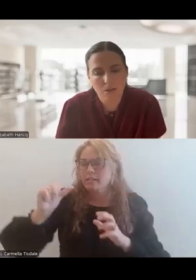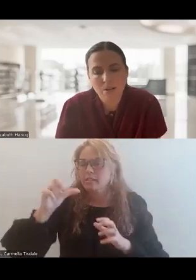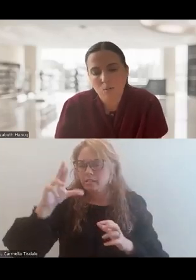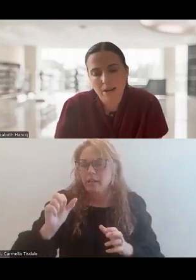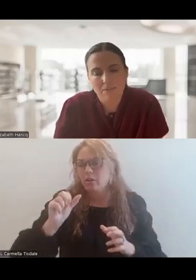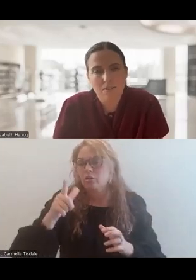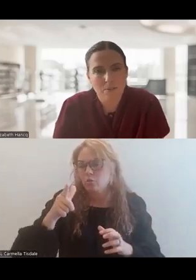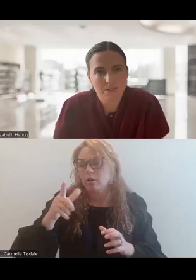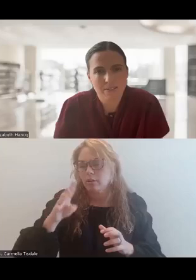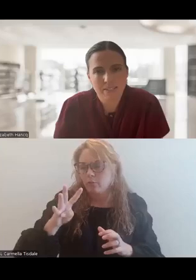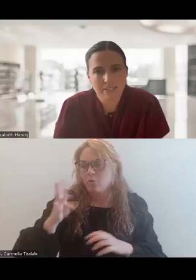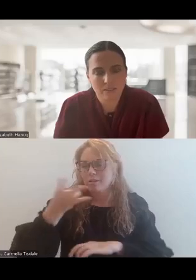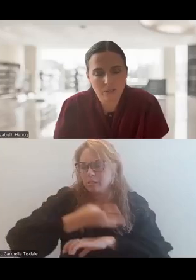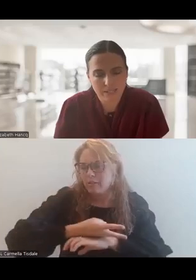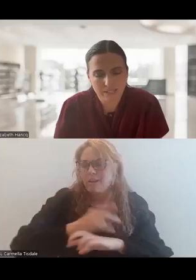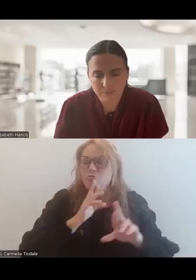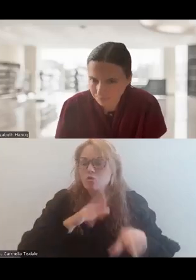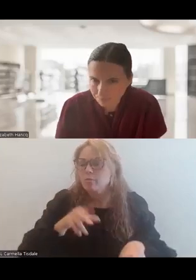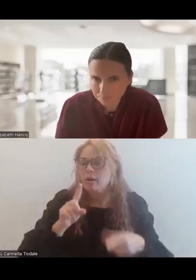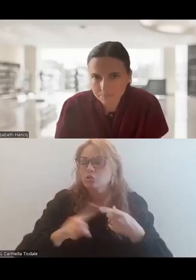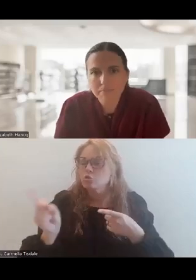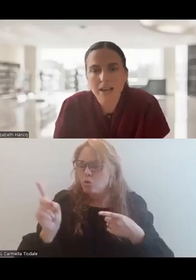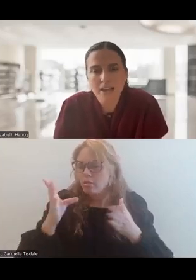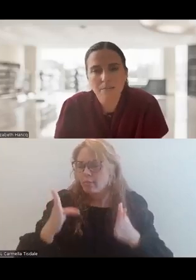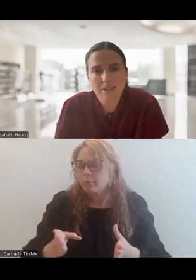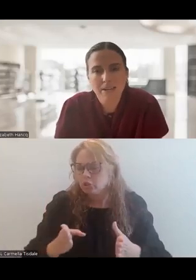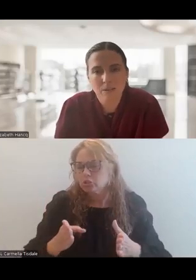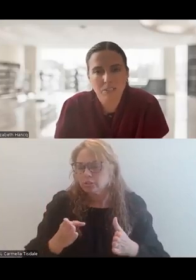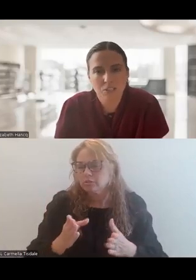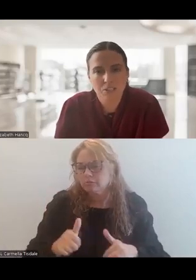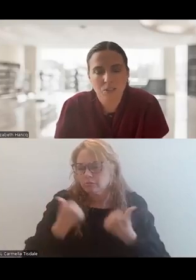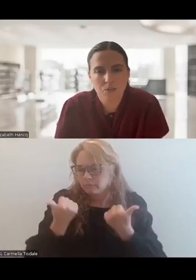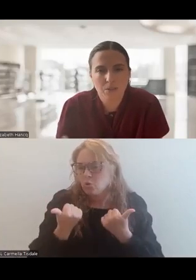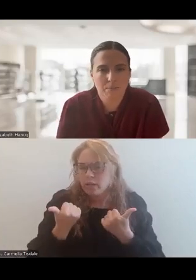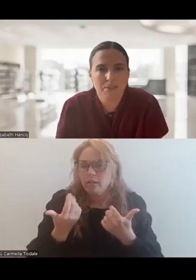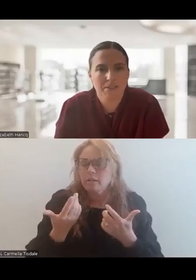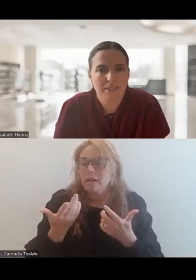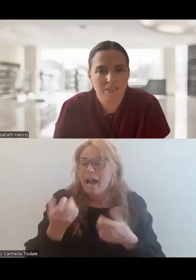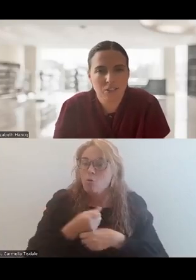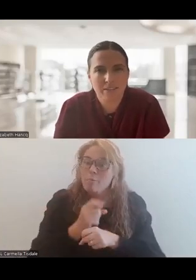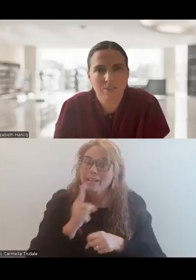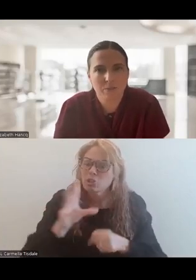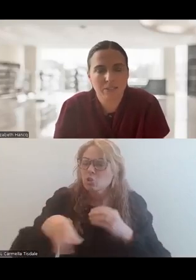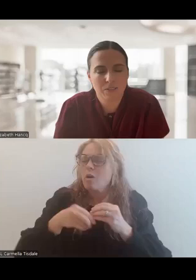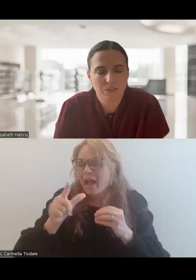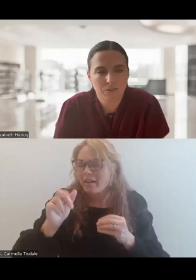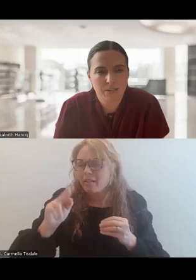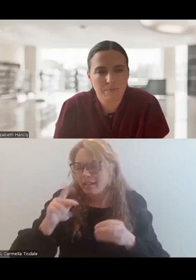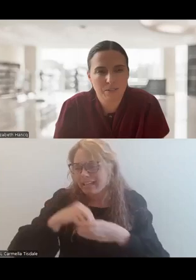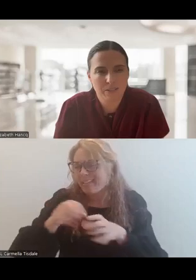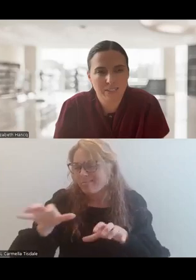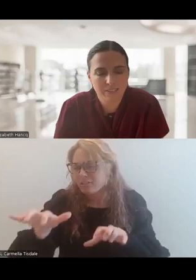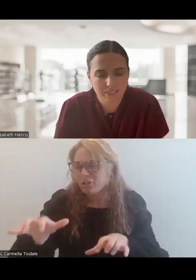to wherever the person is located. And I'll be sure to put the link in the chat for you all